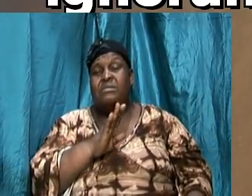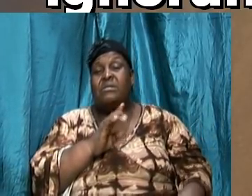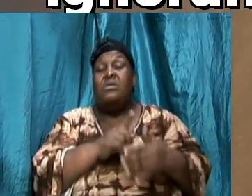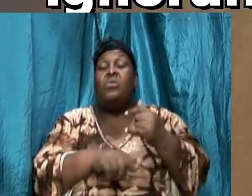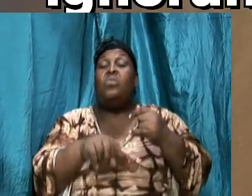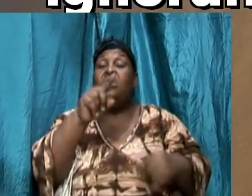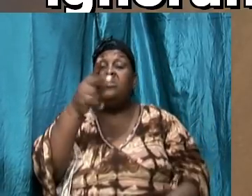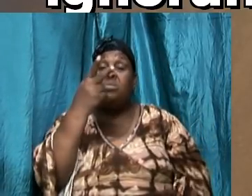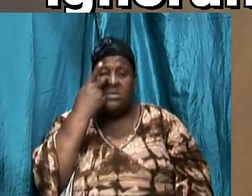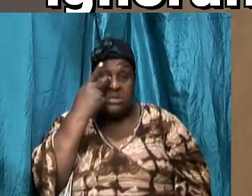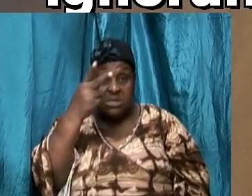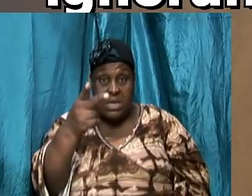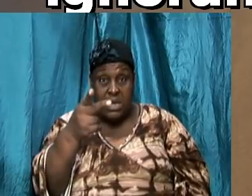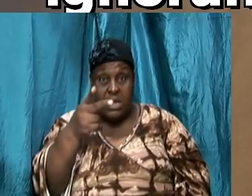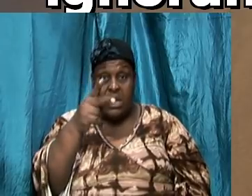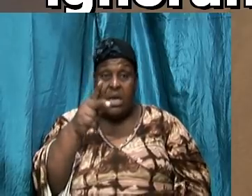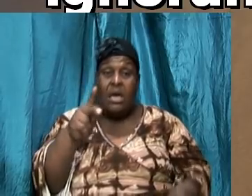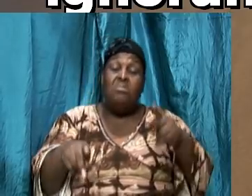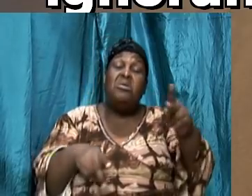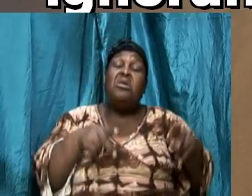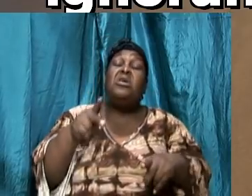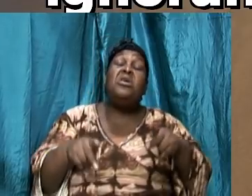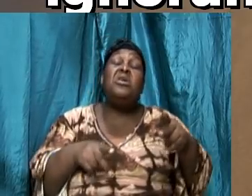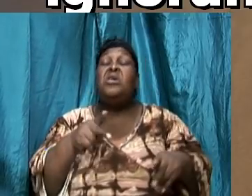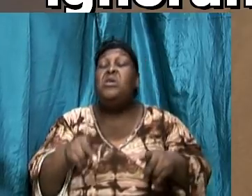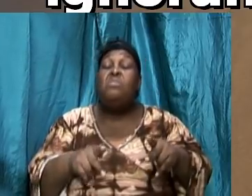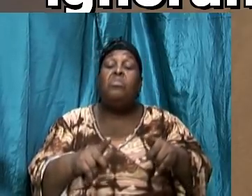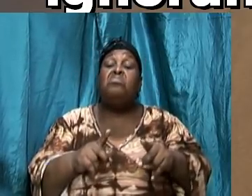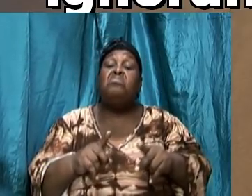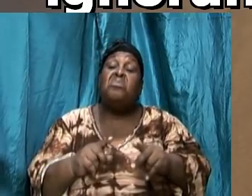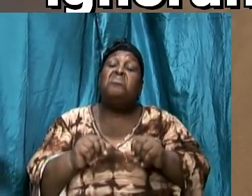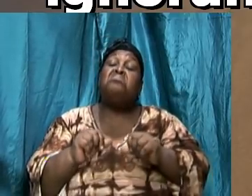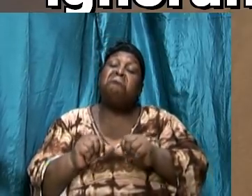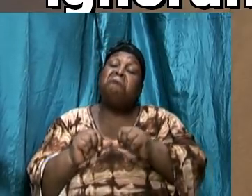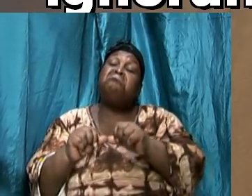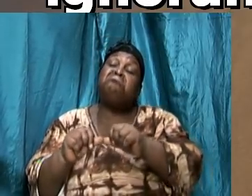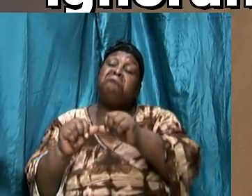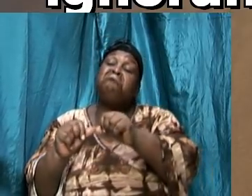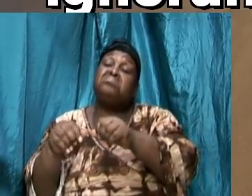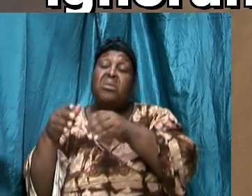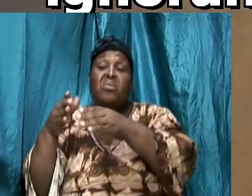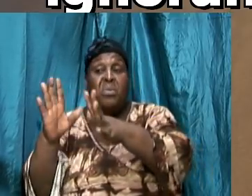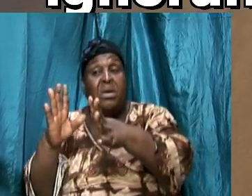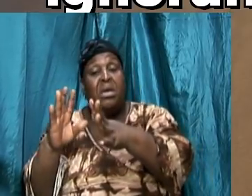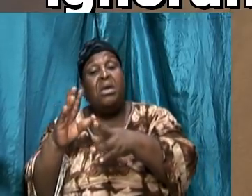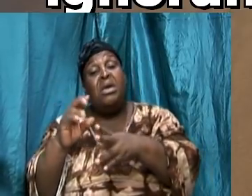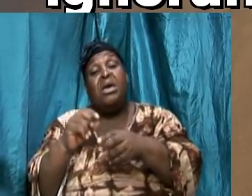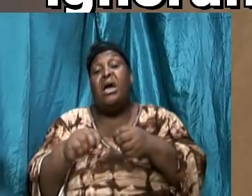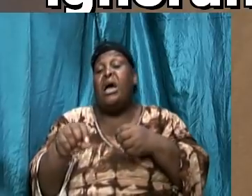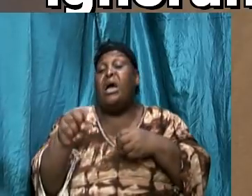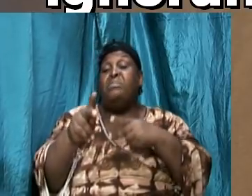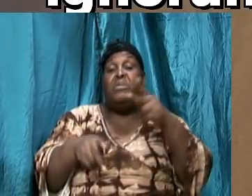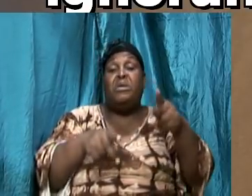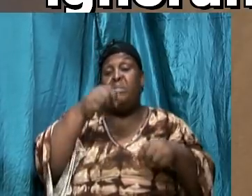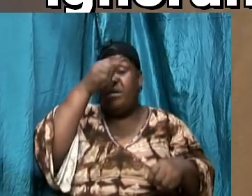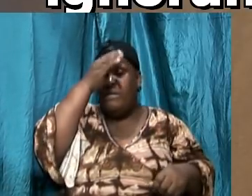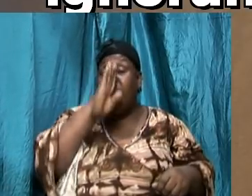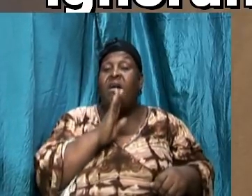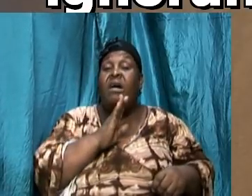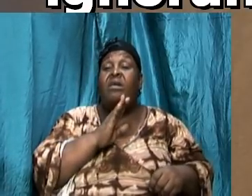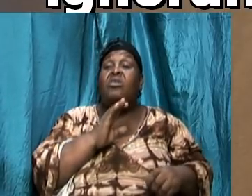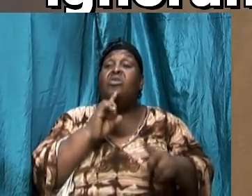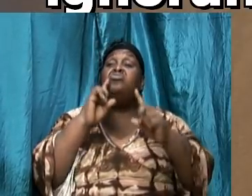saints just going and there where people set traps these things happen and saints somehow get through them and folks wonder